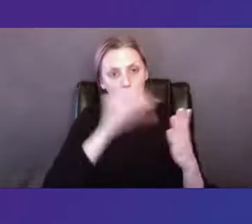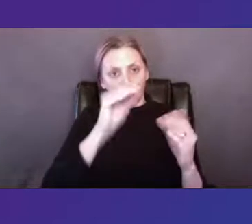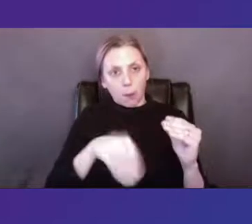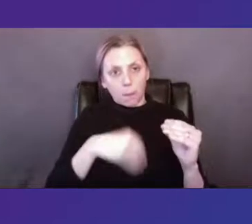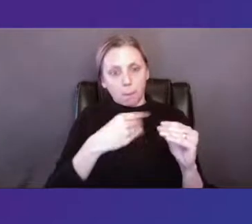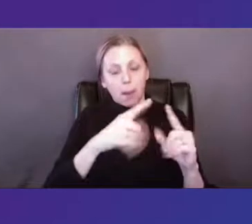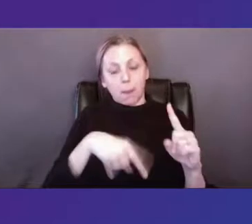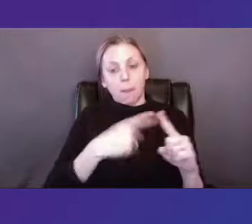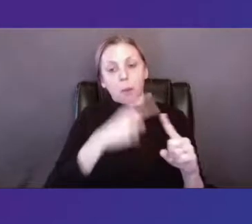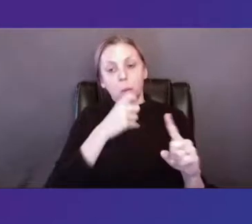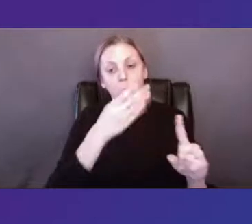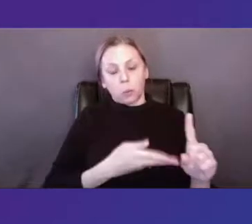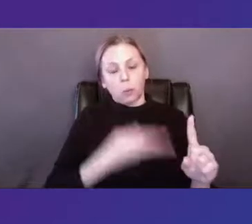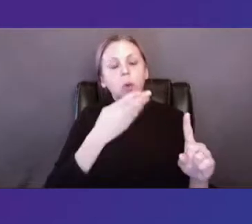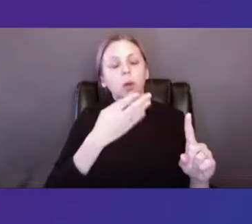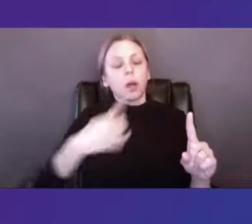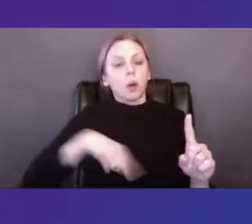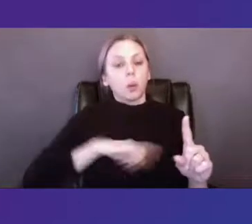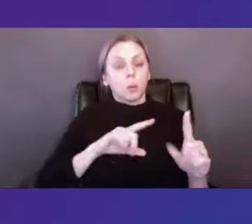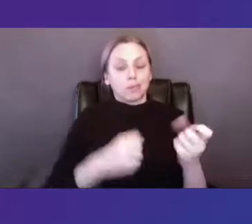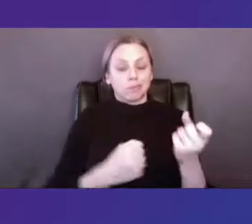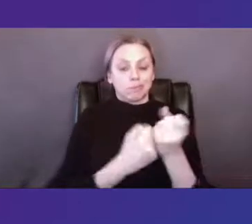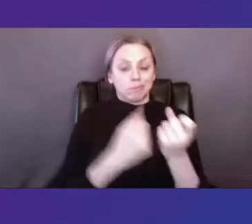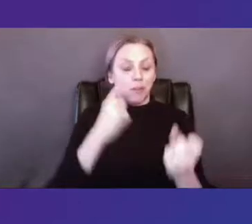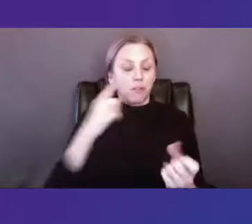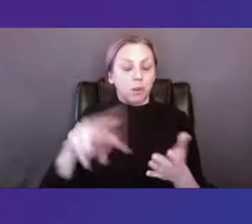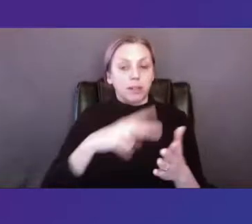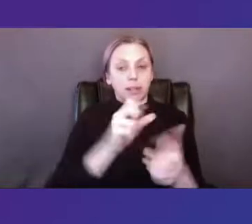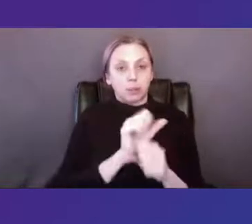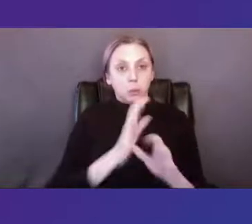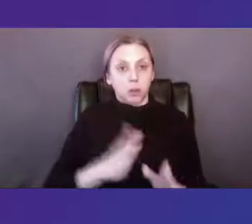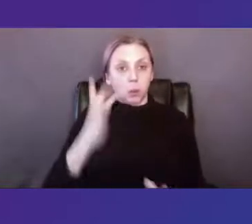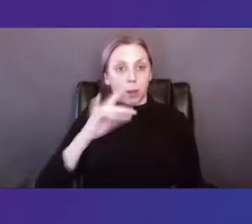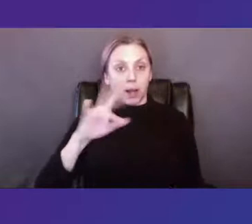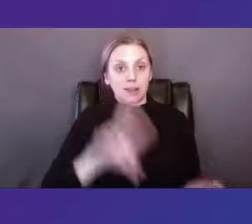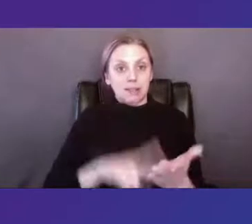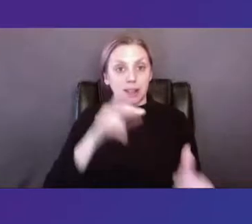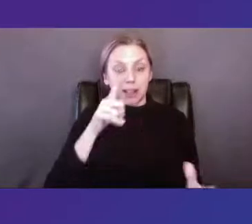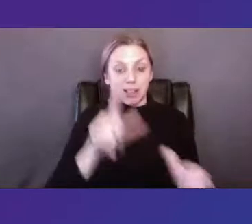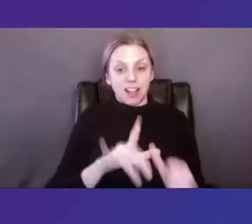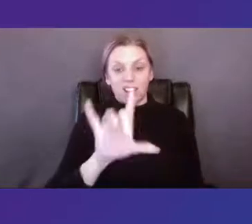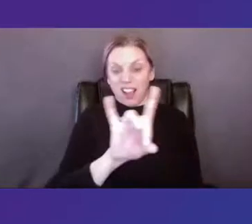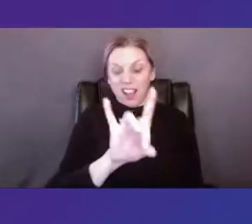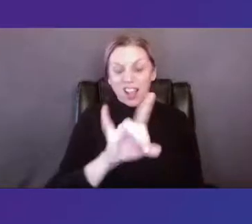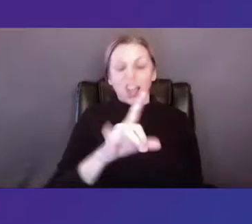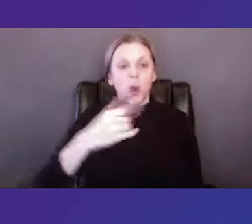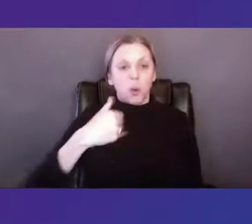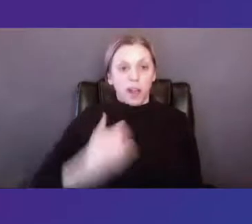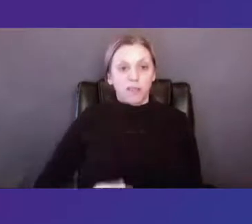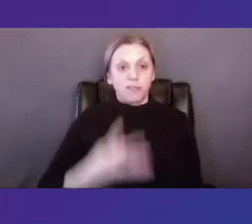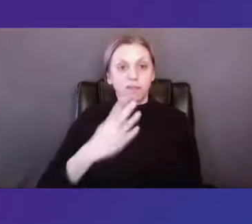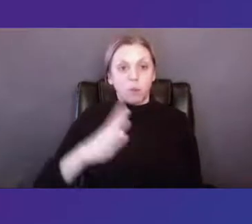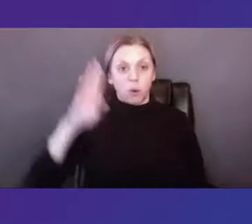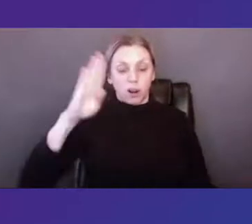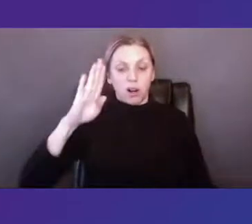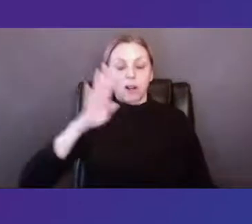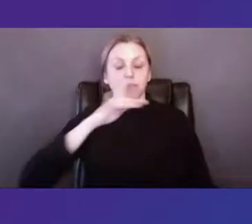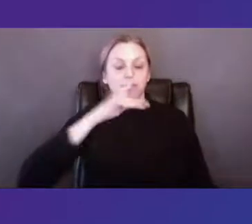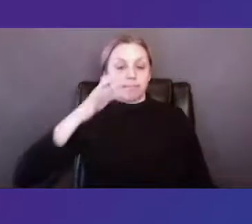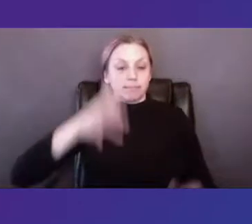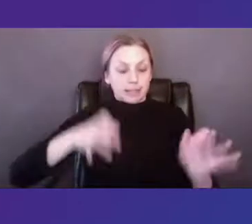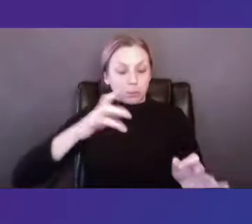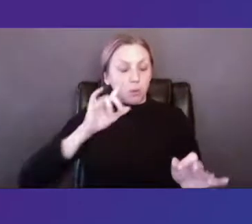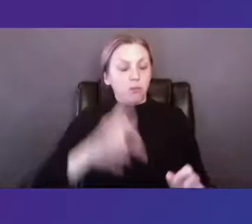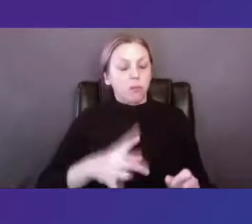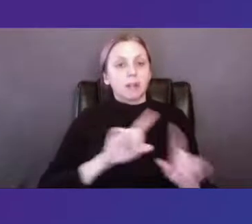for dance workers by signing on to eight legislative letters we offered four testimonies to different government bodies and we